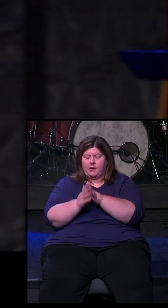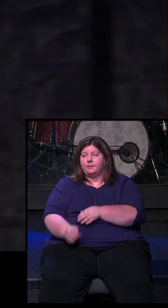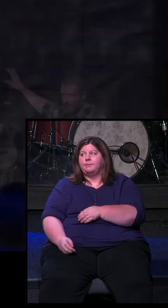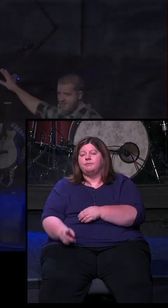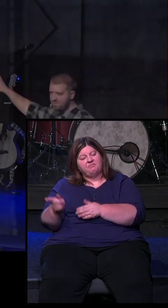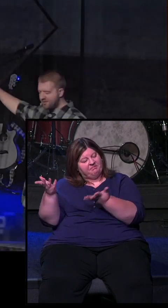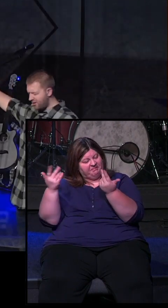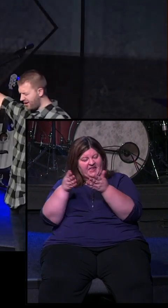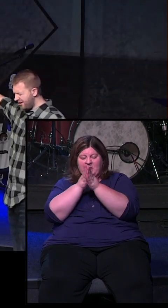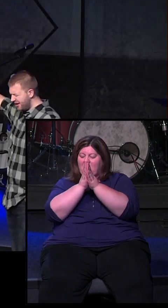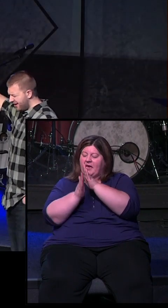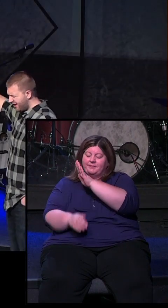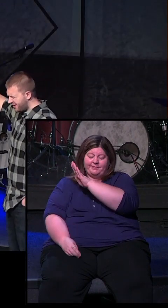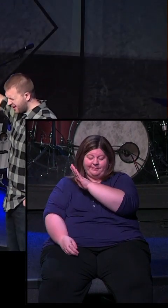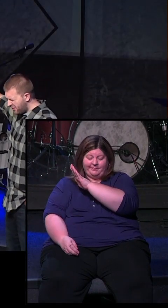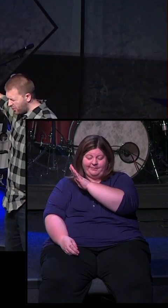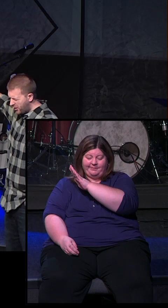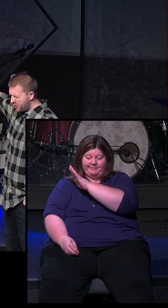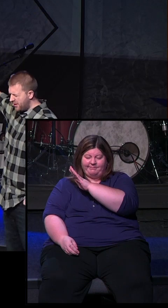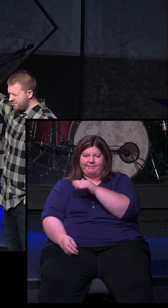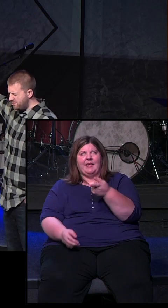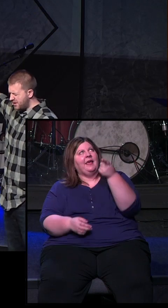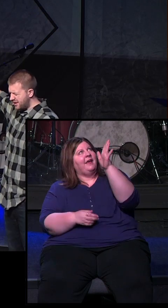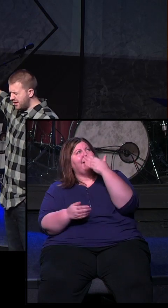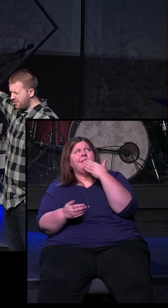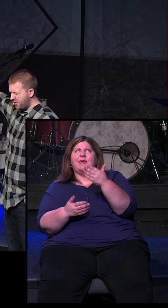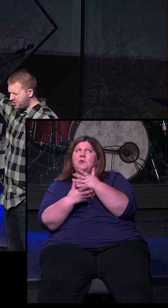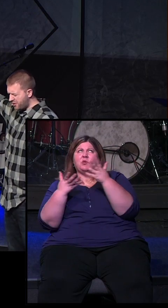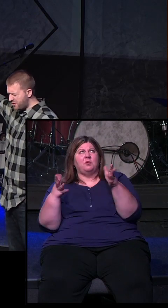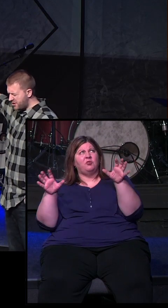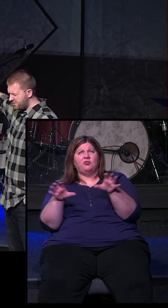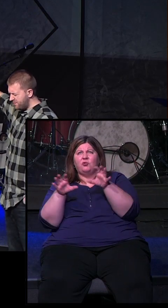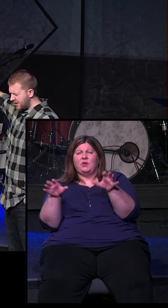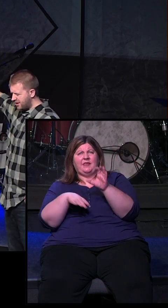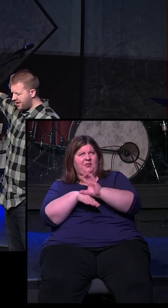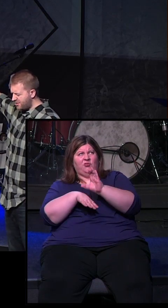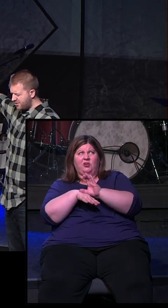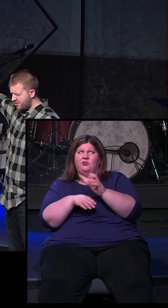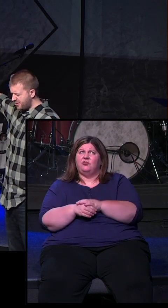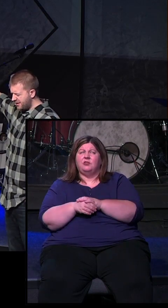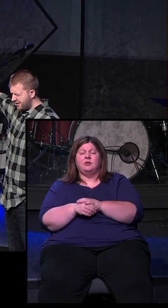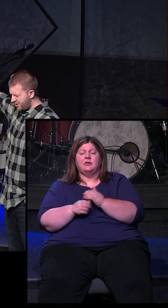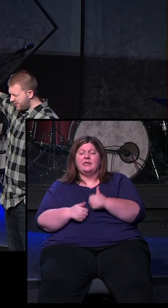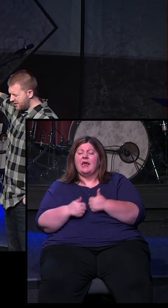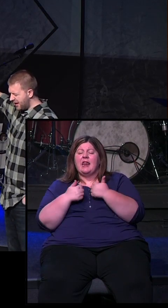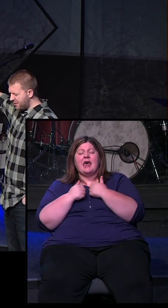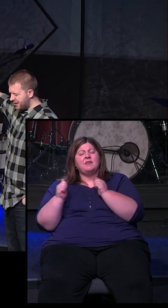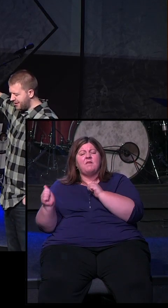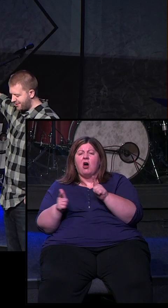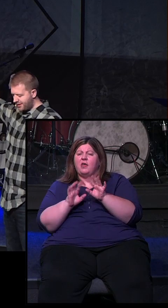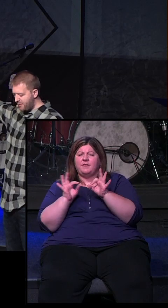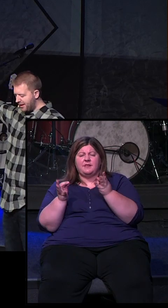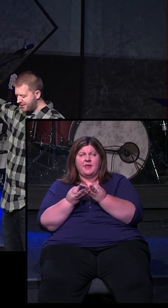All right, let's pray together. So God, just thank you for what you're doing just in the life of our church, in the lives of all of these